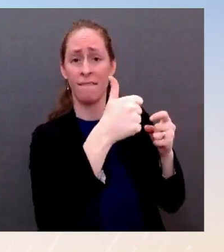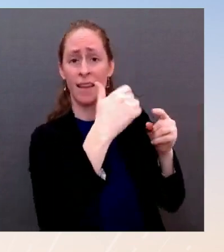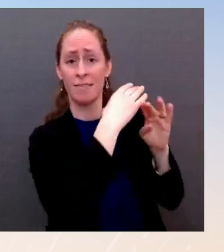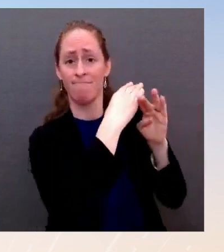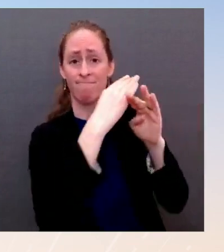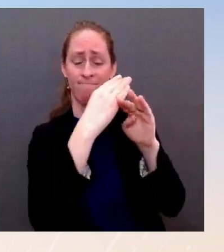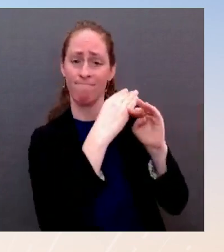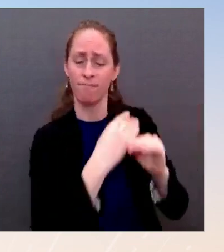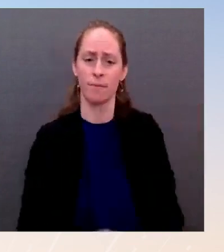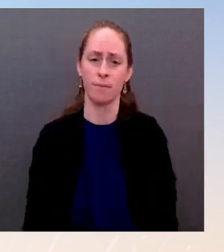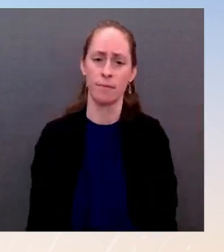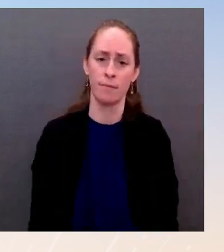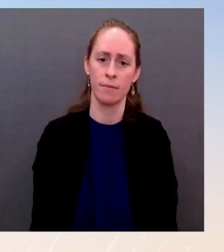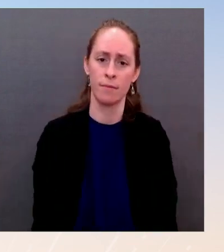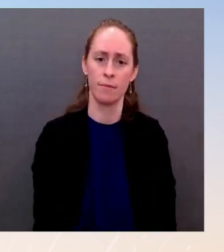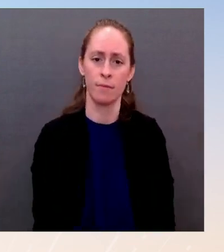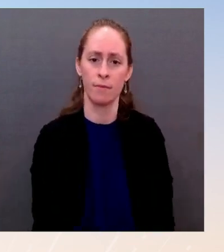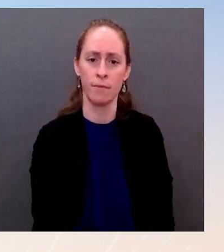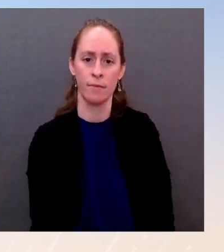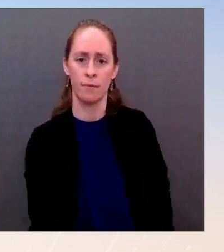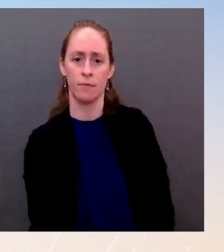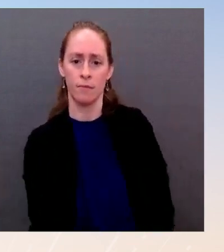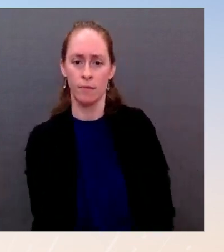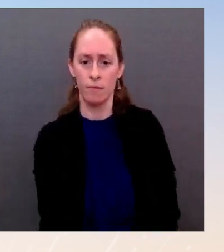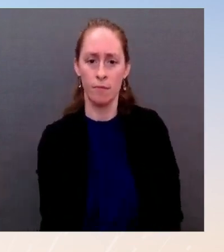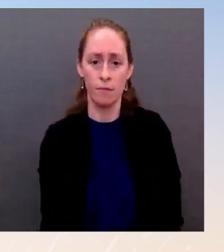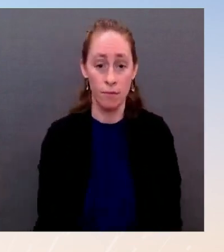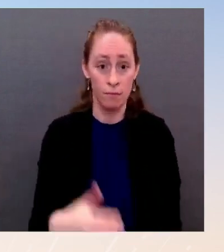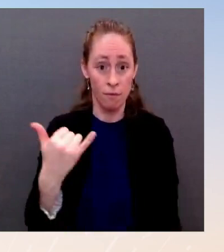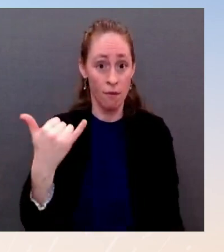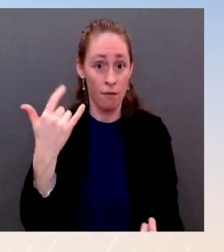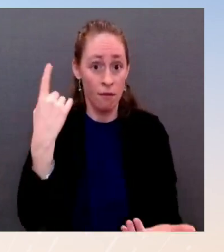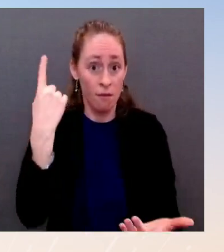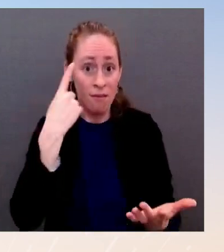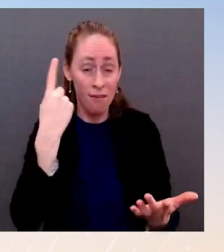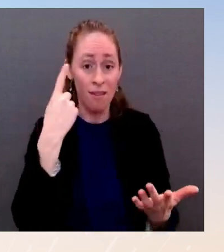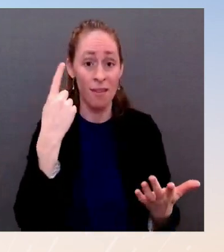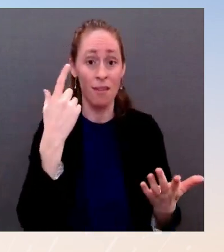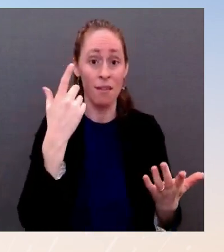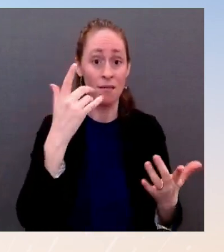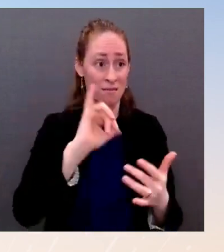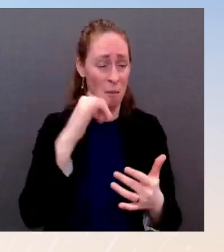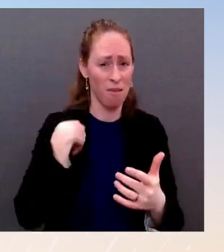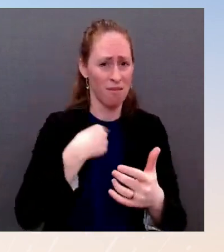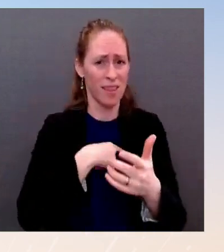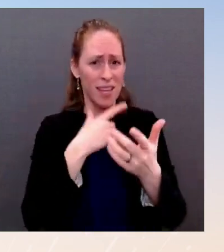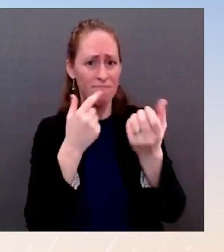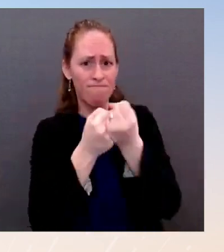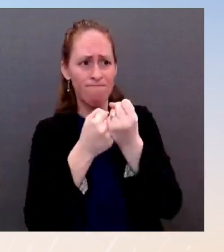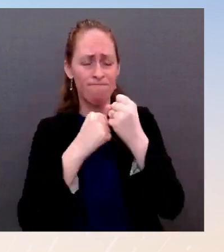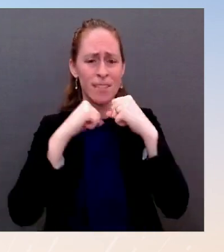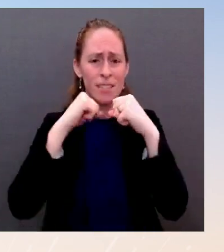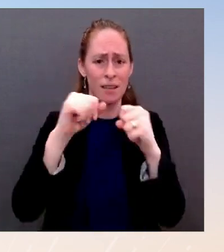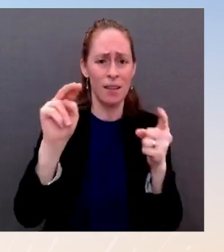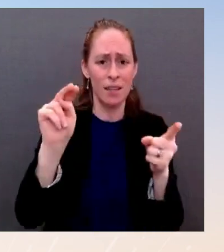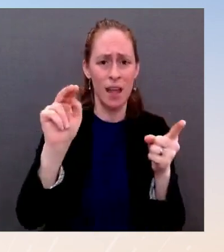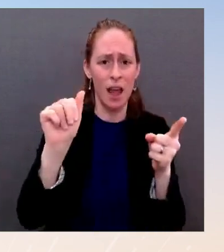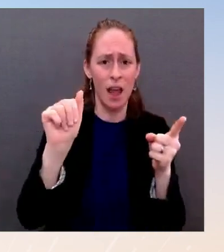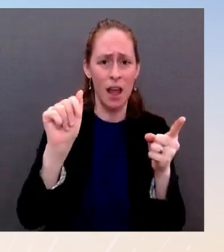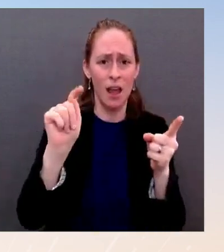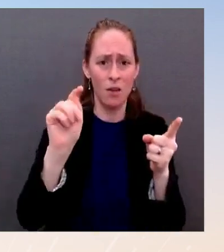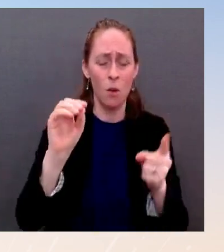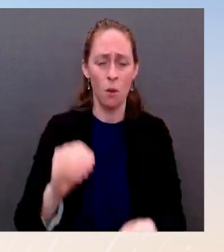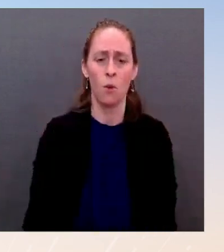NATO territory, our view is that, in addition to the 80,000-strong U.S. force presence in Europe today,